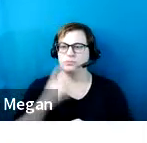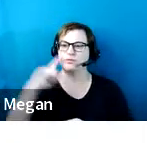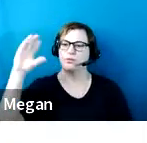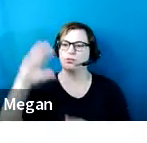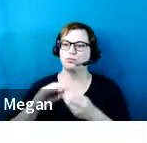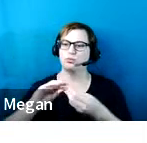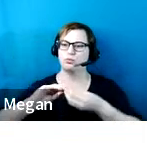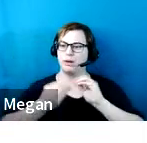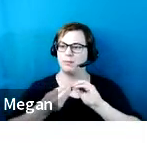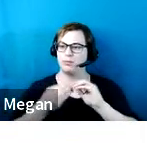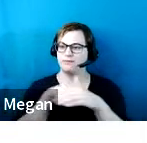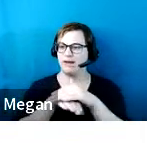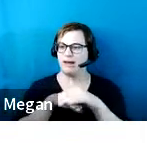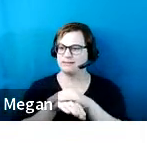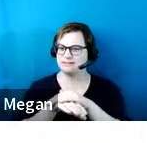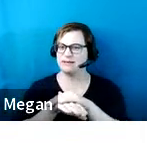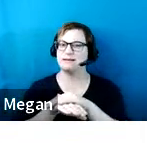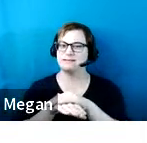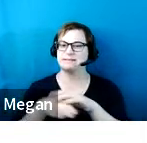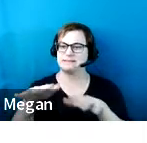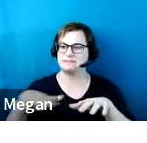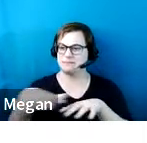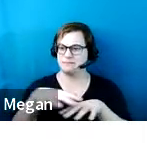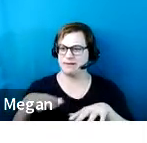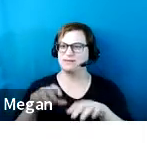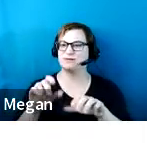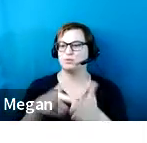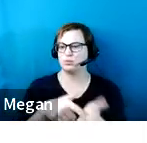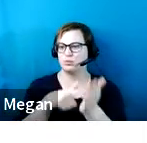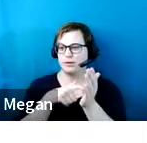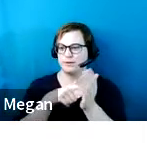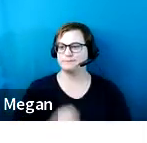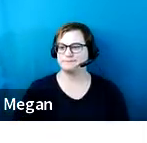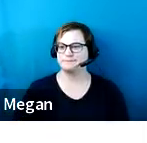number of accessible spaces that would be required.